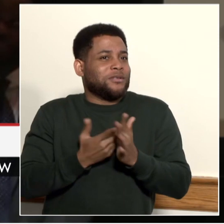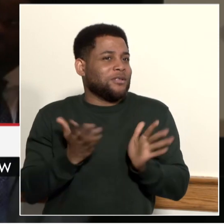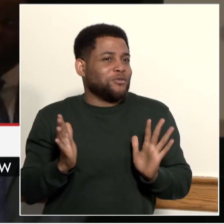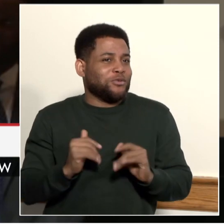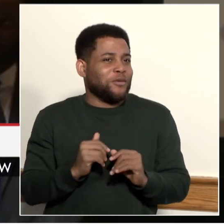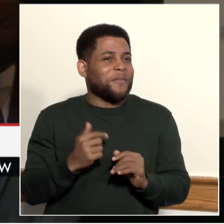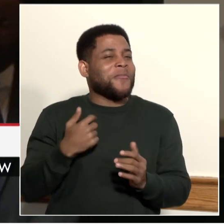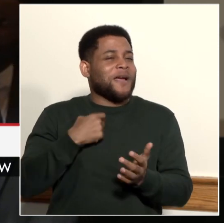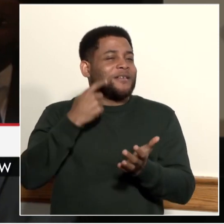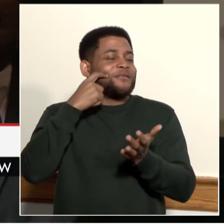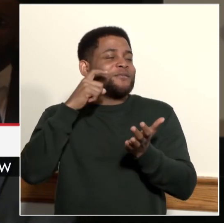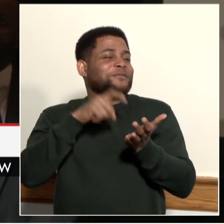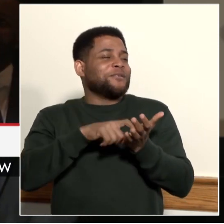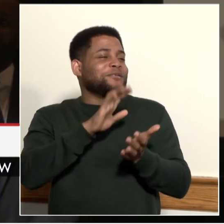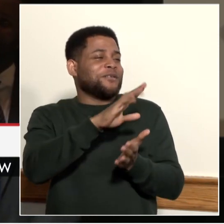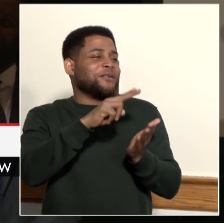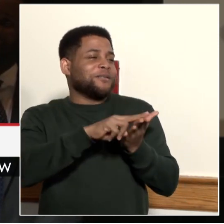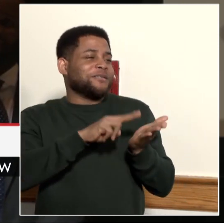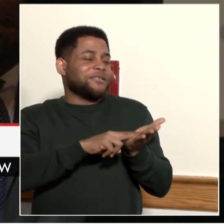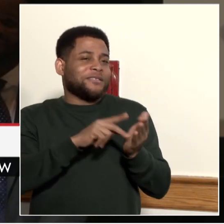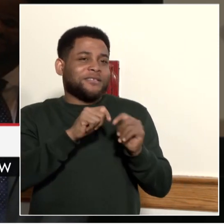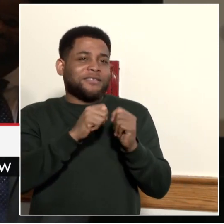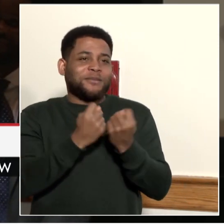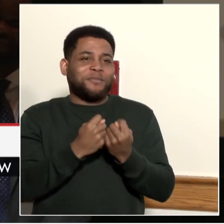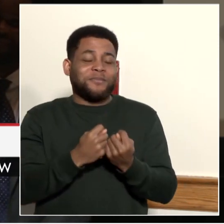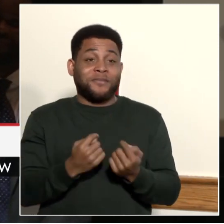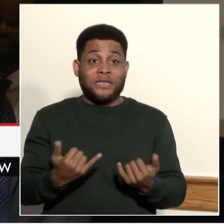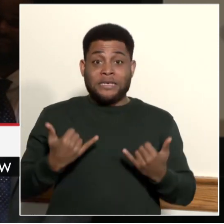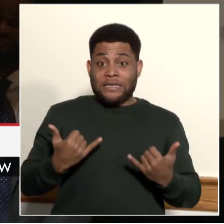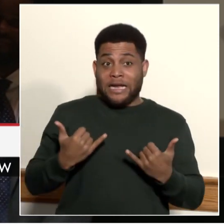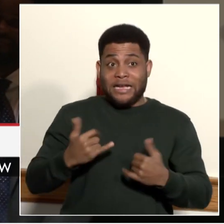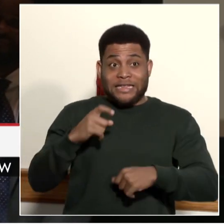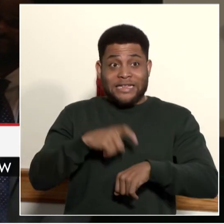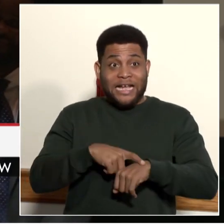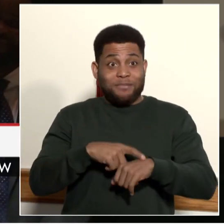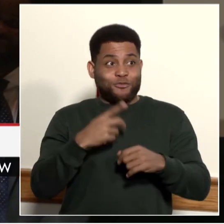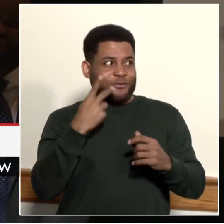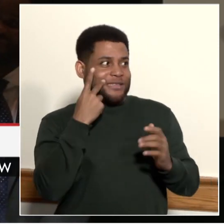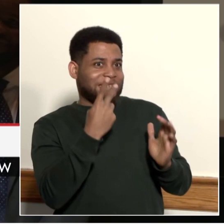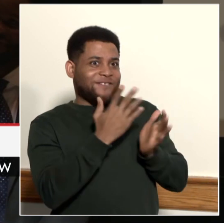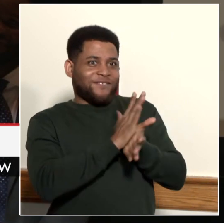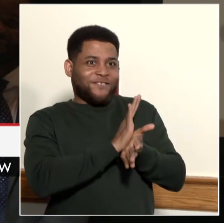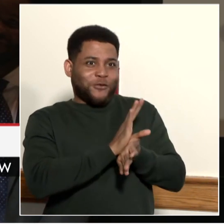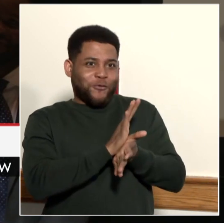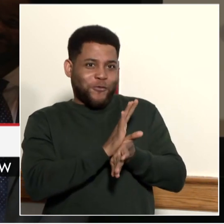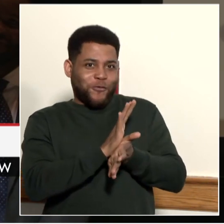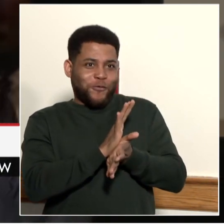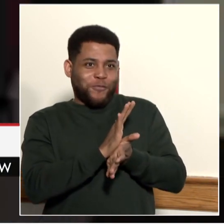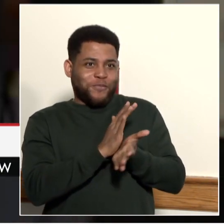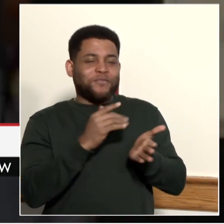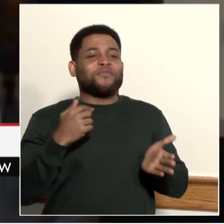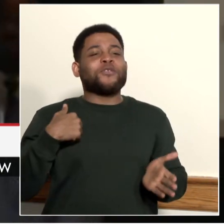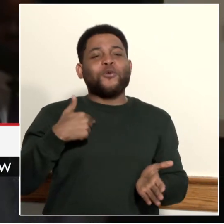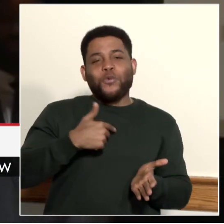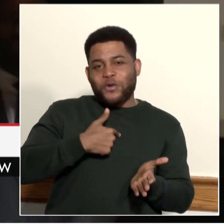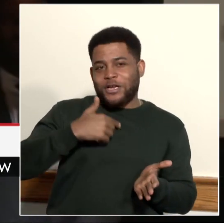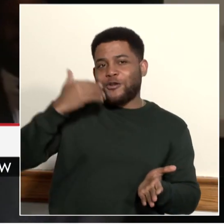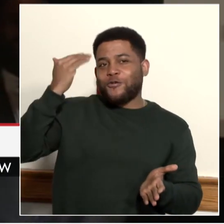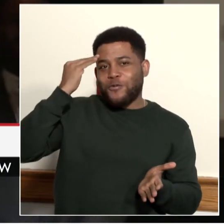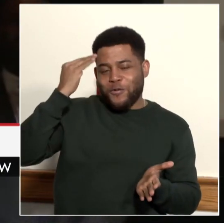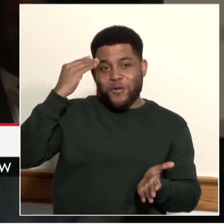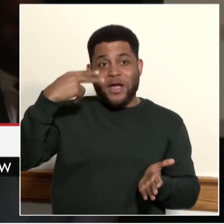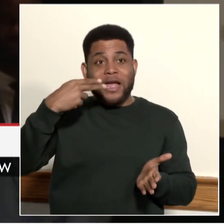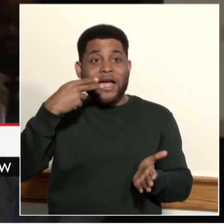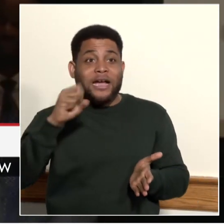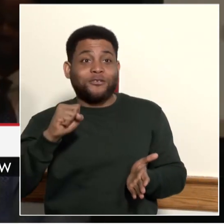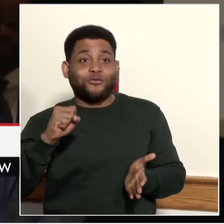it's now time for us to see a special video. We know that high school, as I said, is often seen